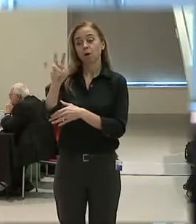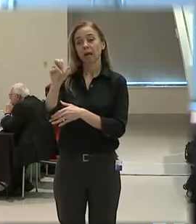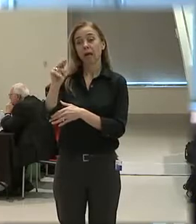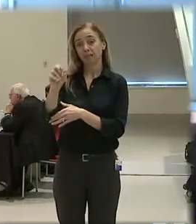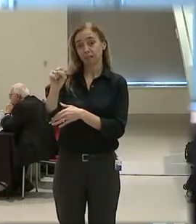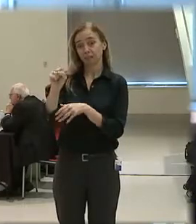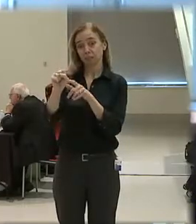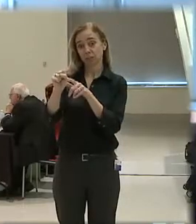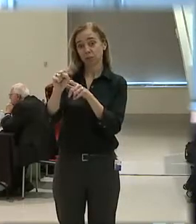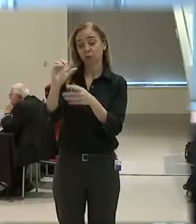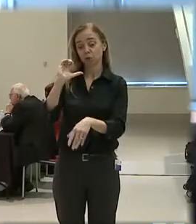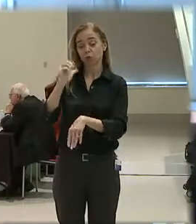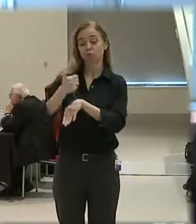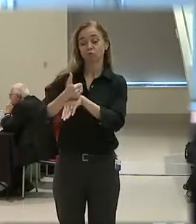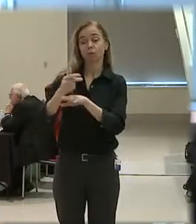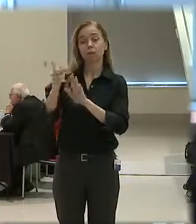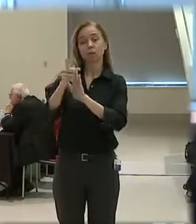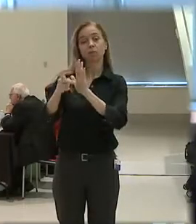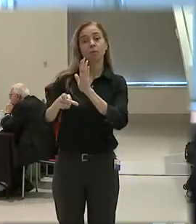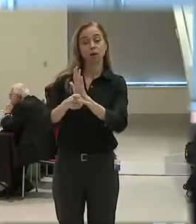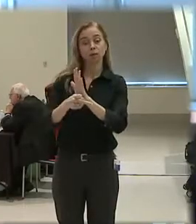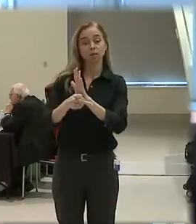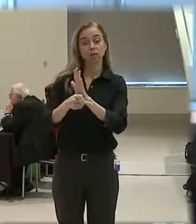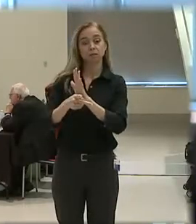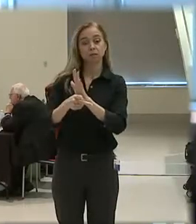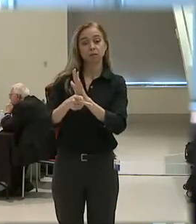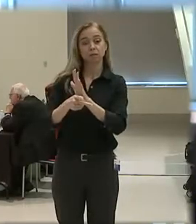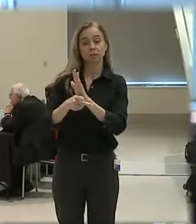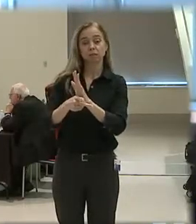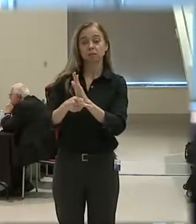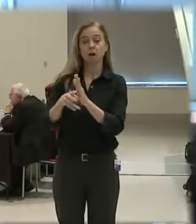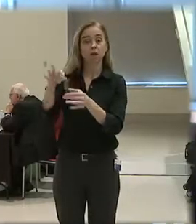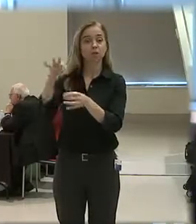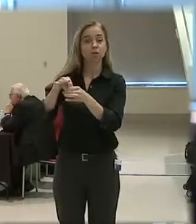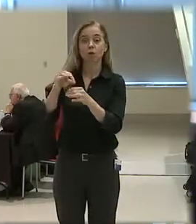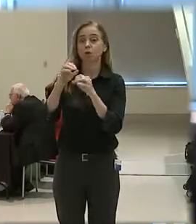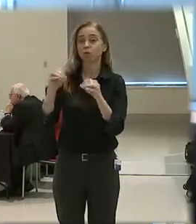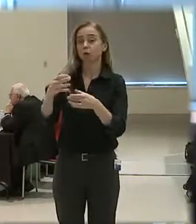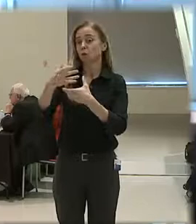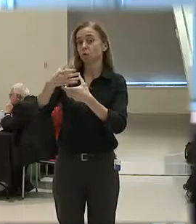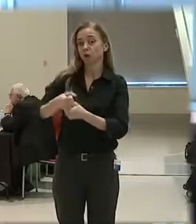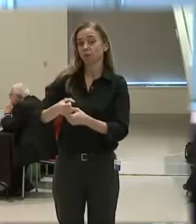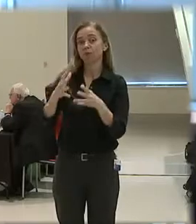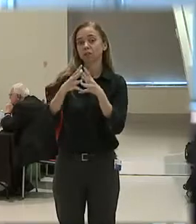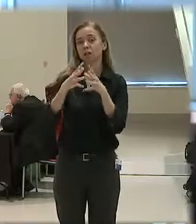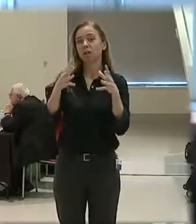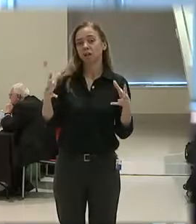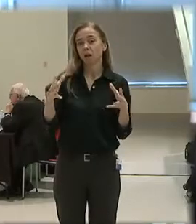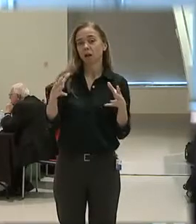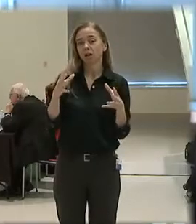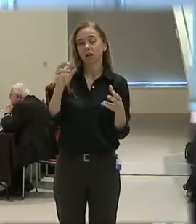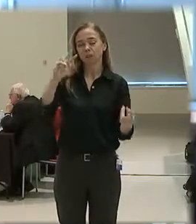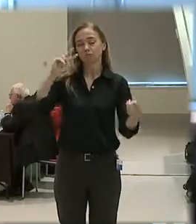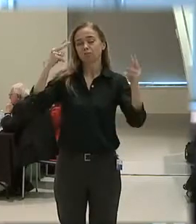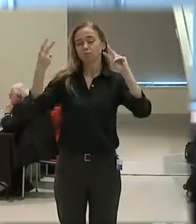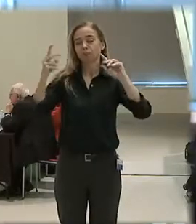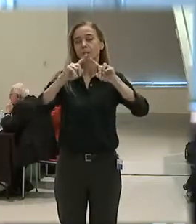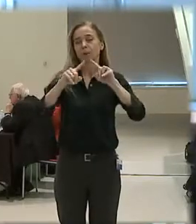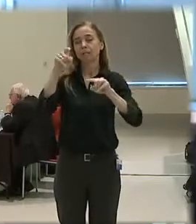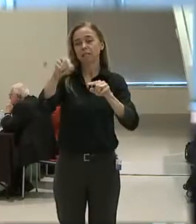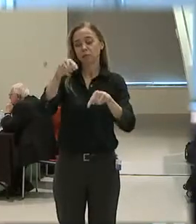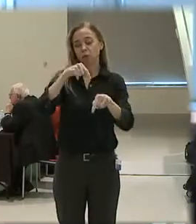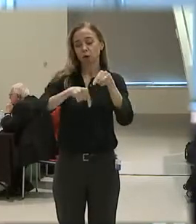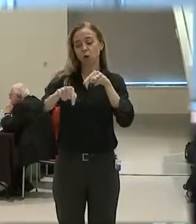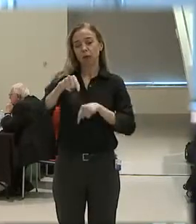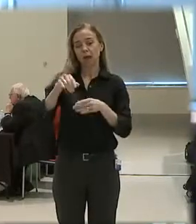policy, received a vote of no confidence. I think there's a lot of misunderstanding about them, but the reality is they should go back to New York